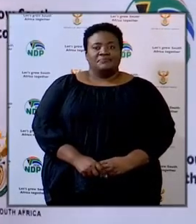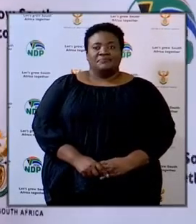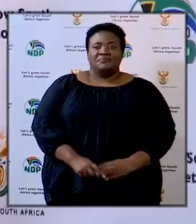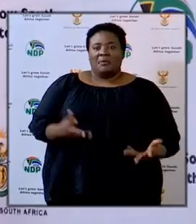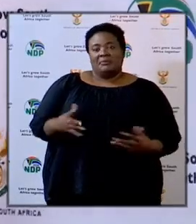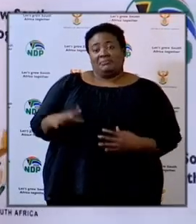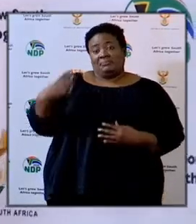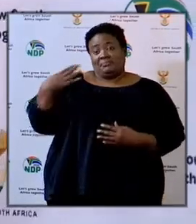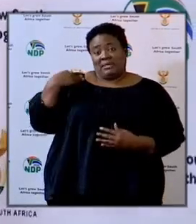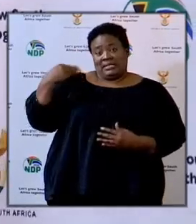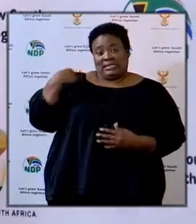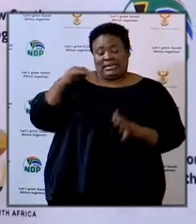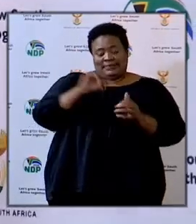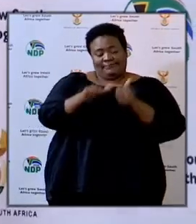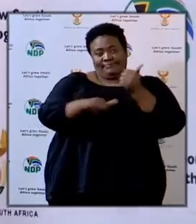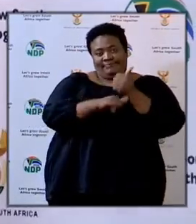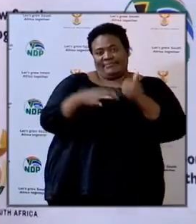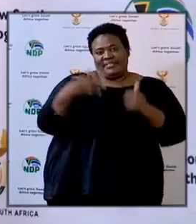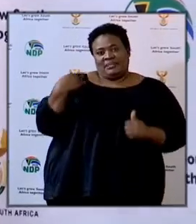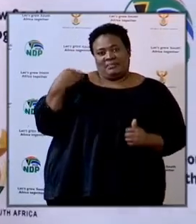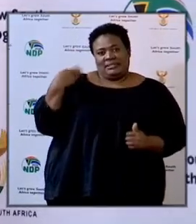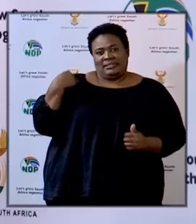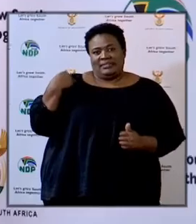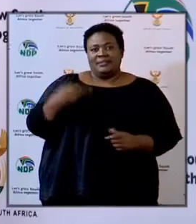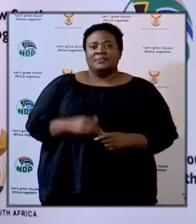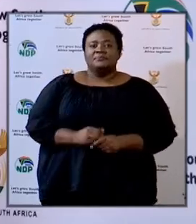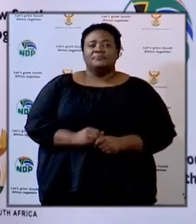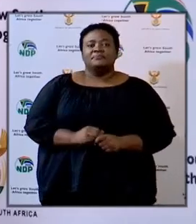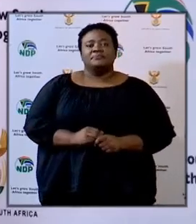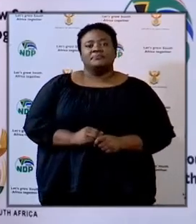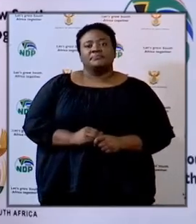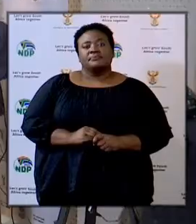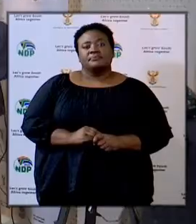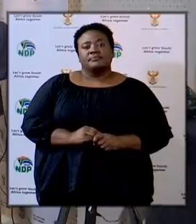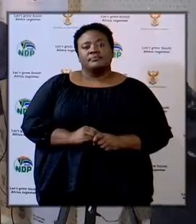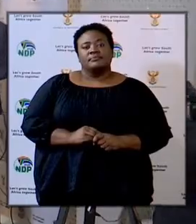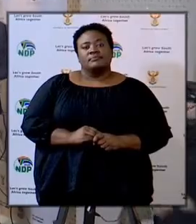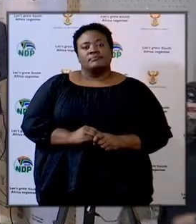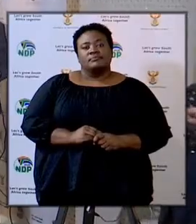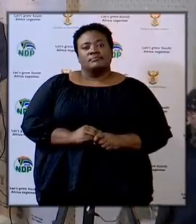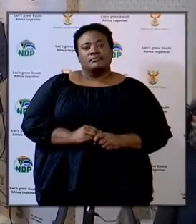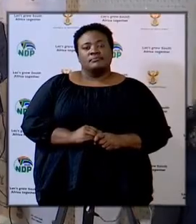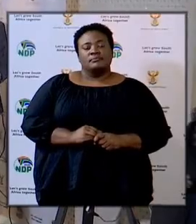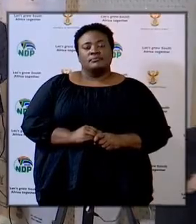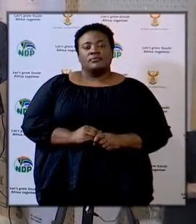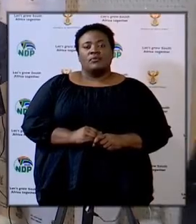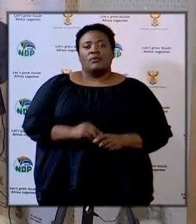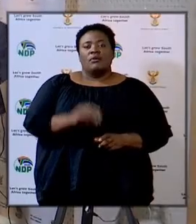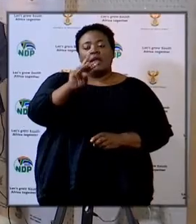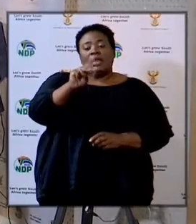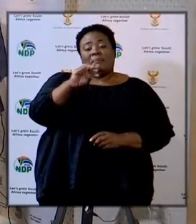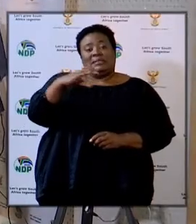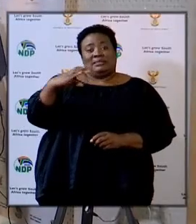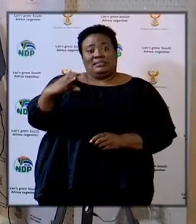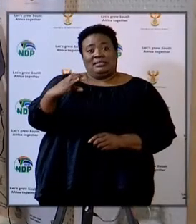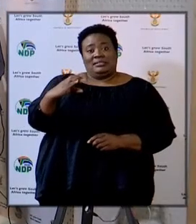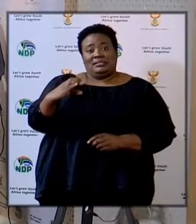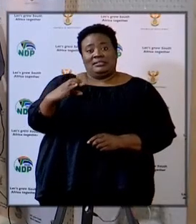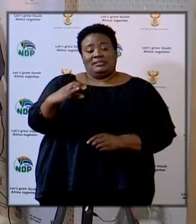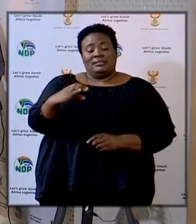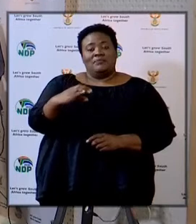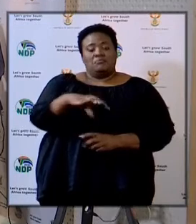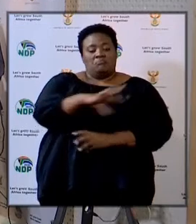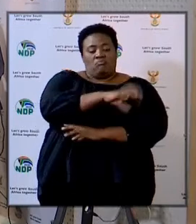Minister, Deputy Minister, the MECs